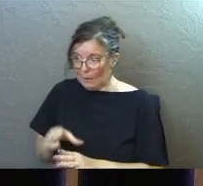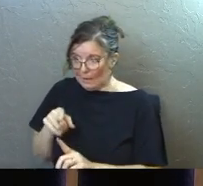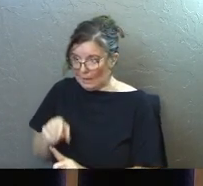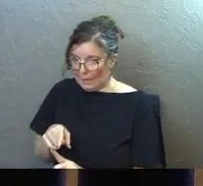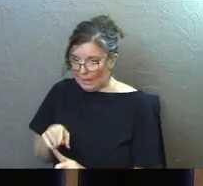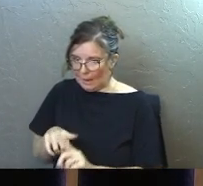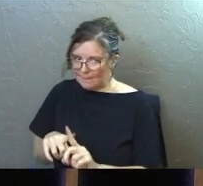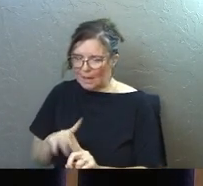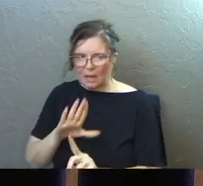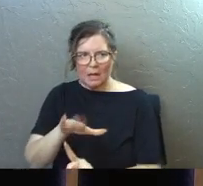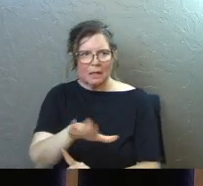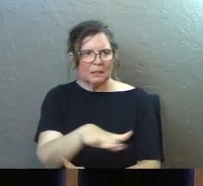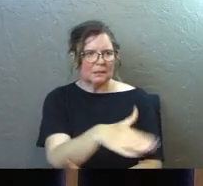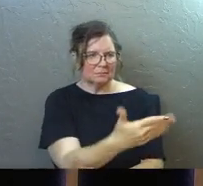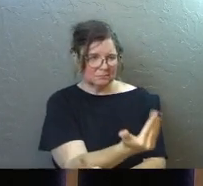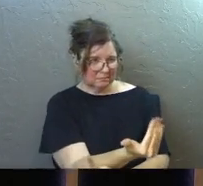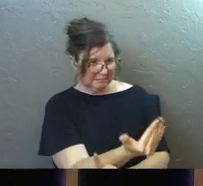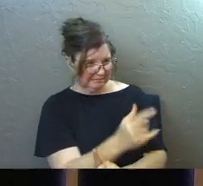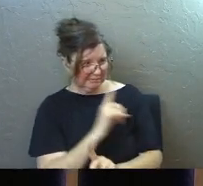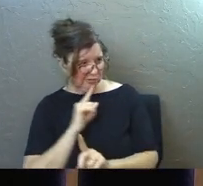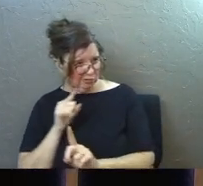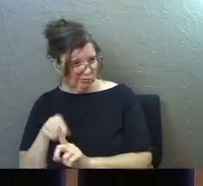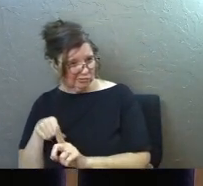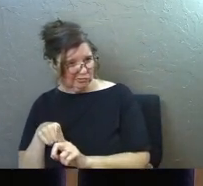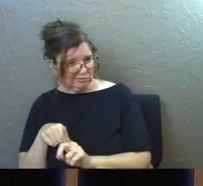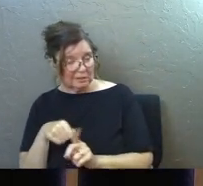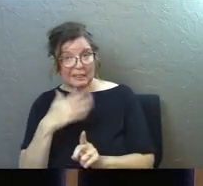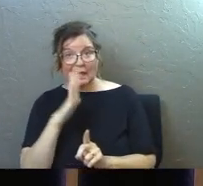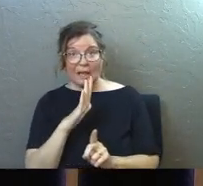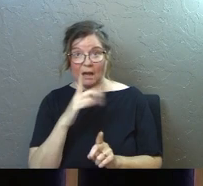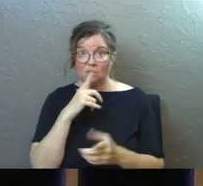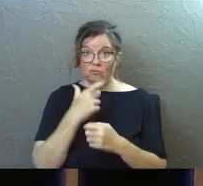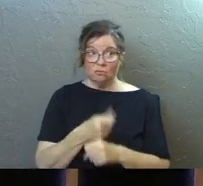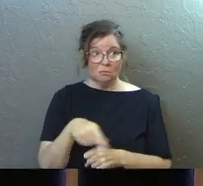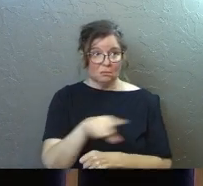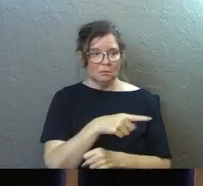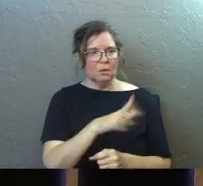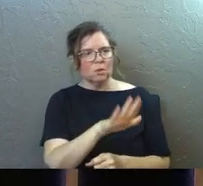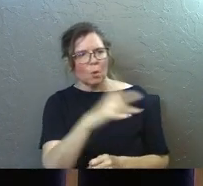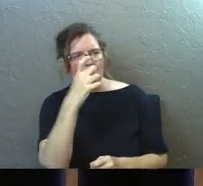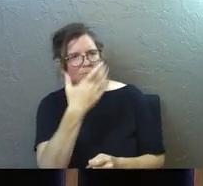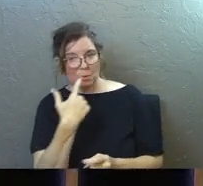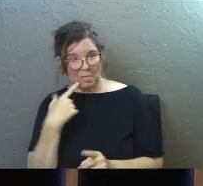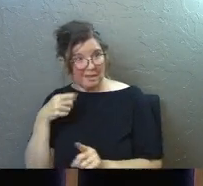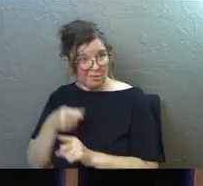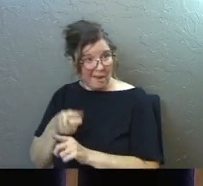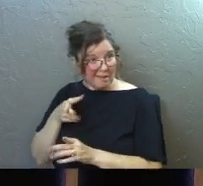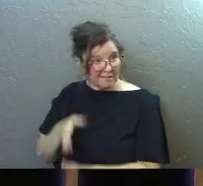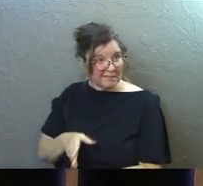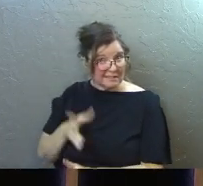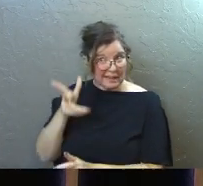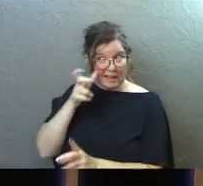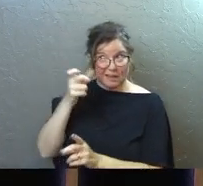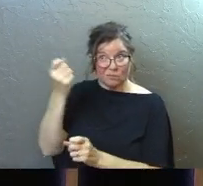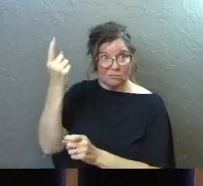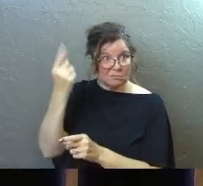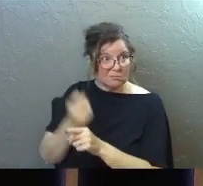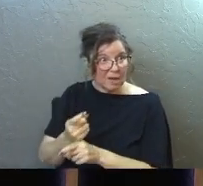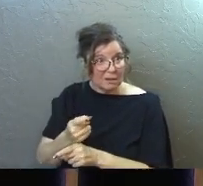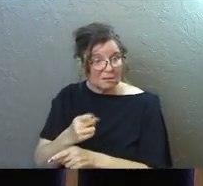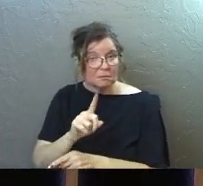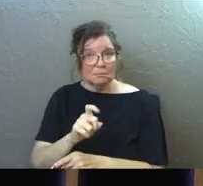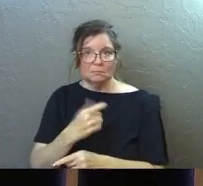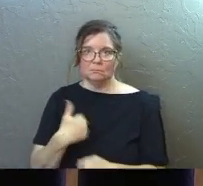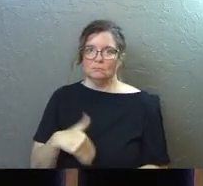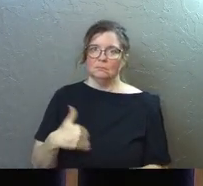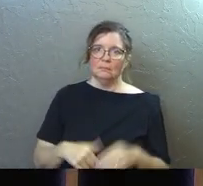direction. But I'm going to go to these other people that God has put in my life. And I'm going to ask them what their wisdom is. What do you think? Oh, my